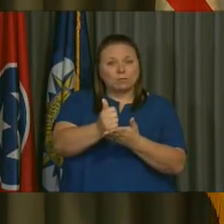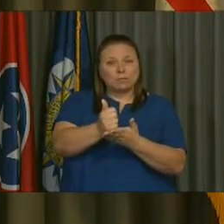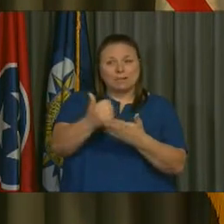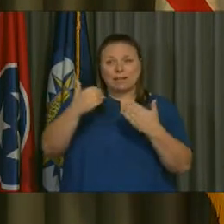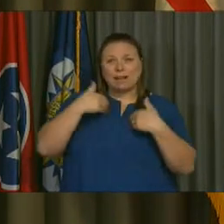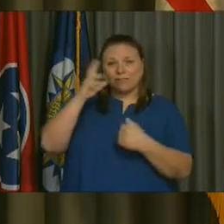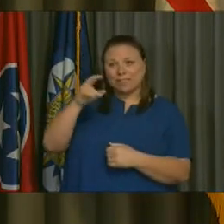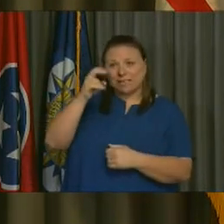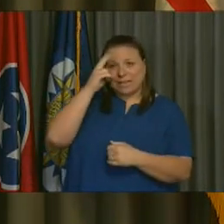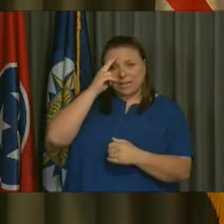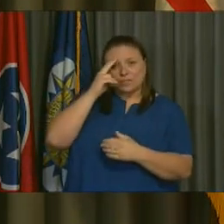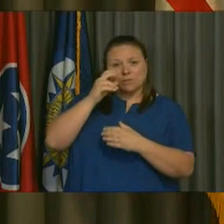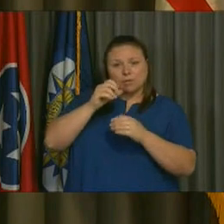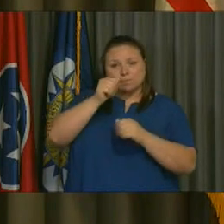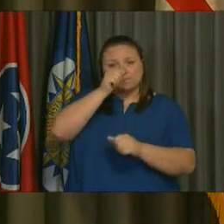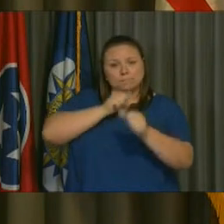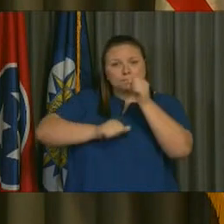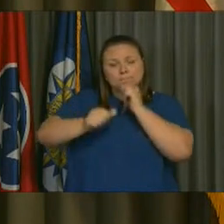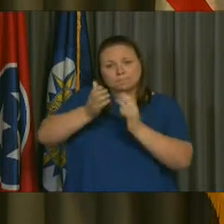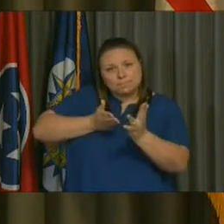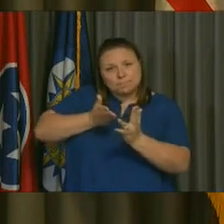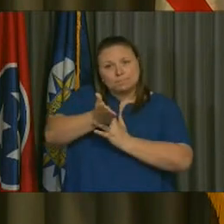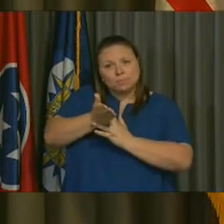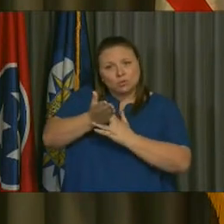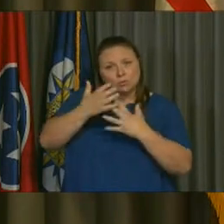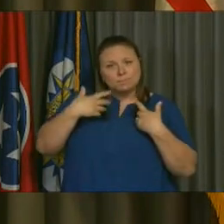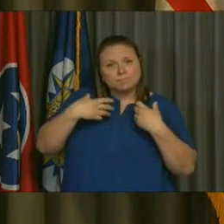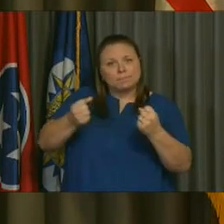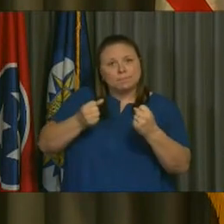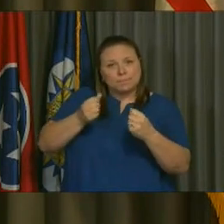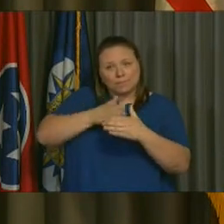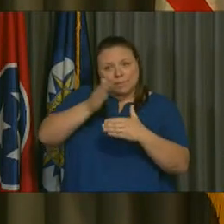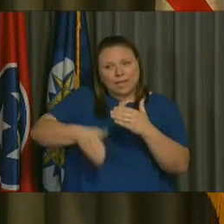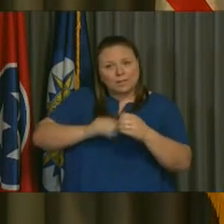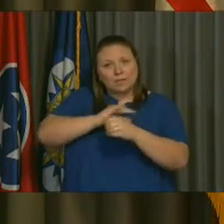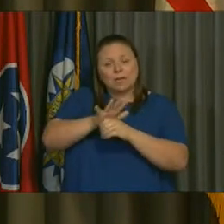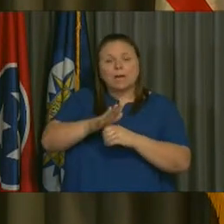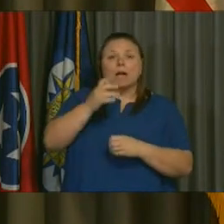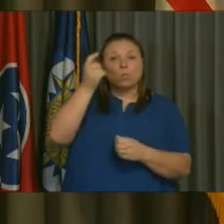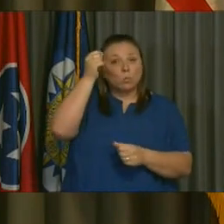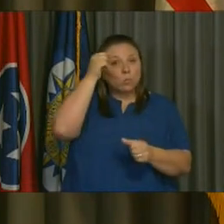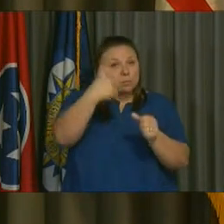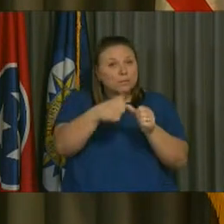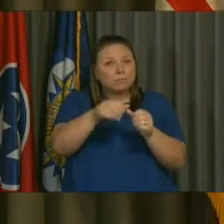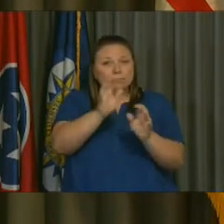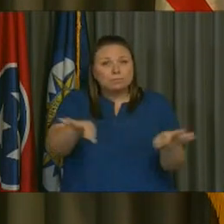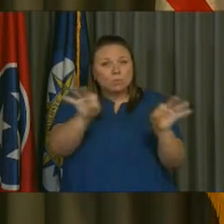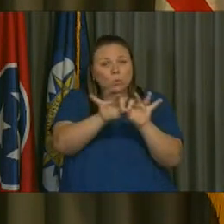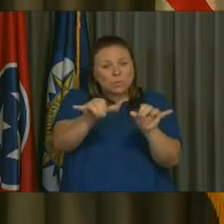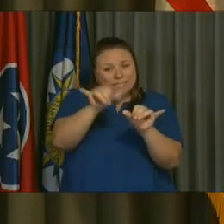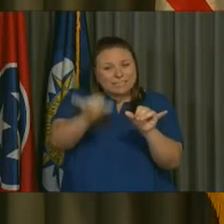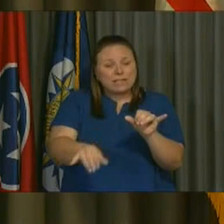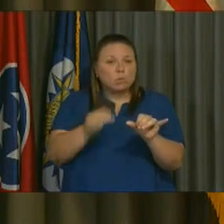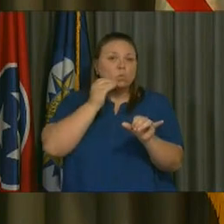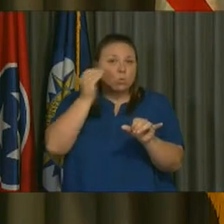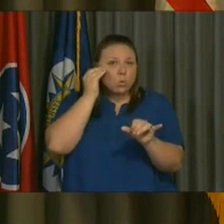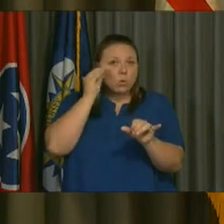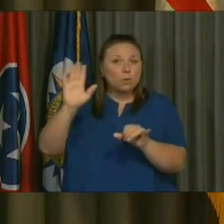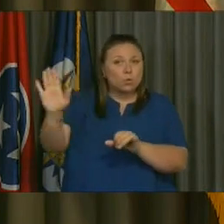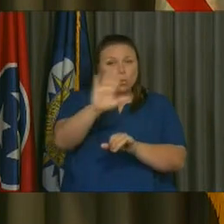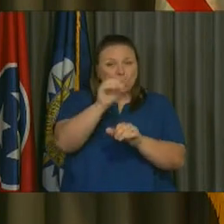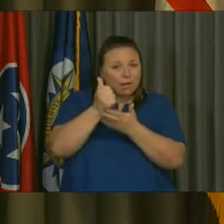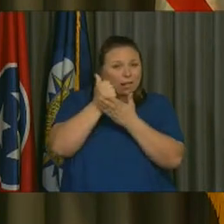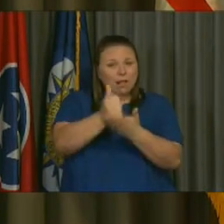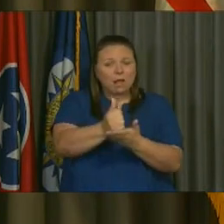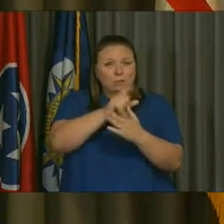through this crisis. And remember, please stay safer at home. It is your response that will